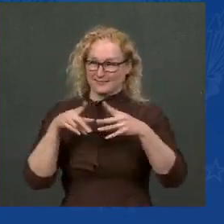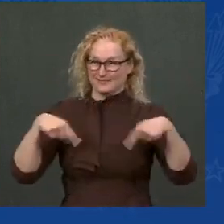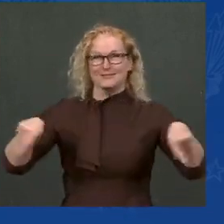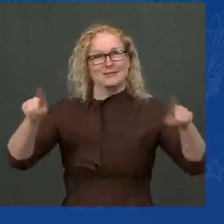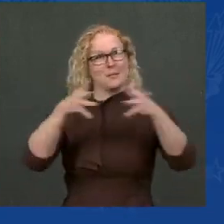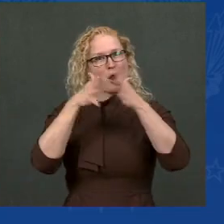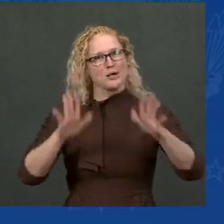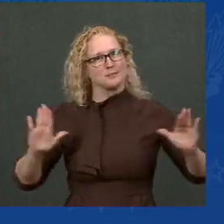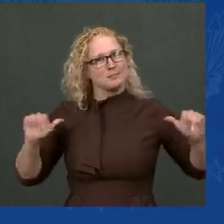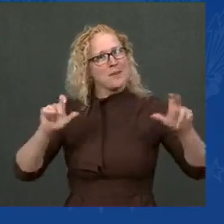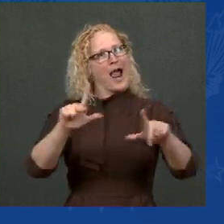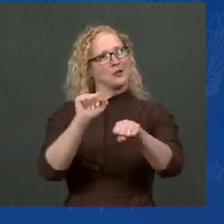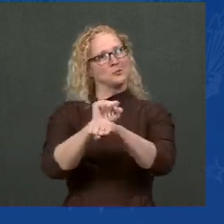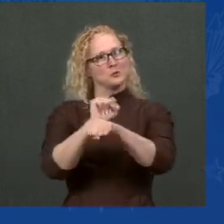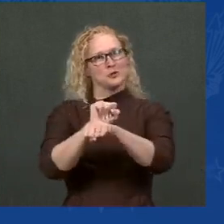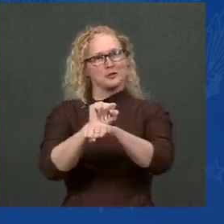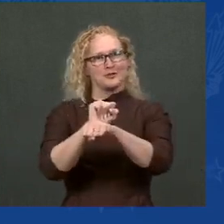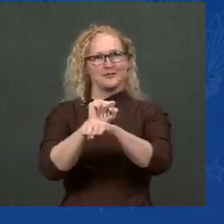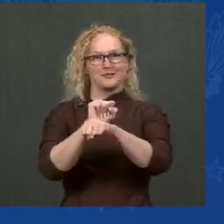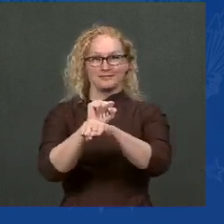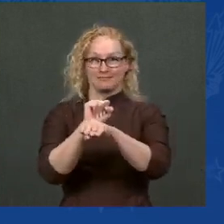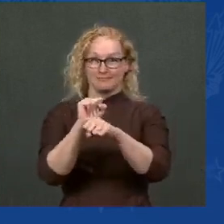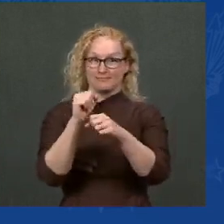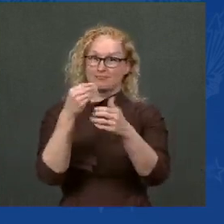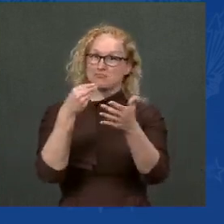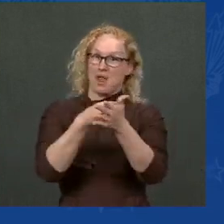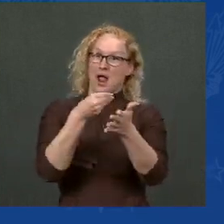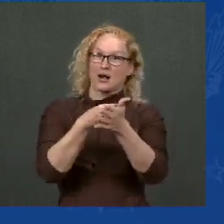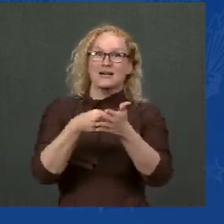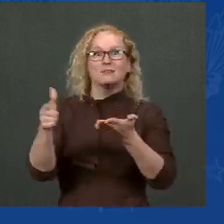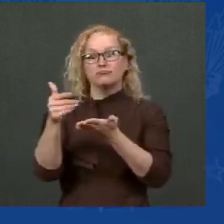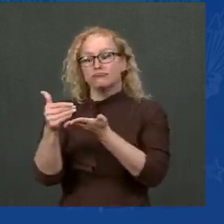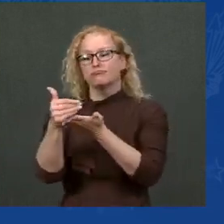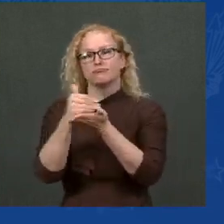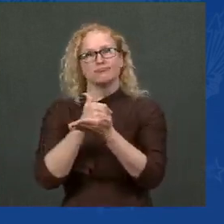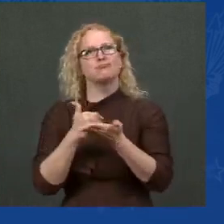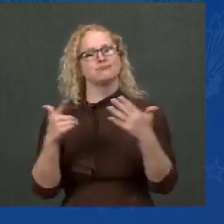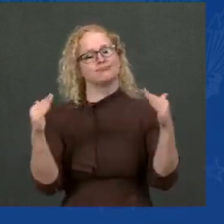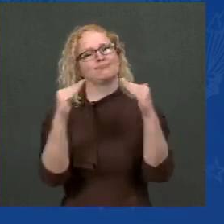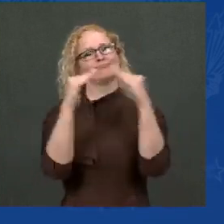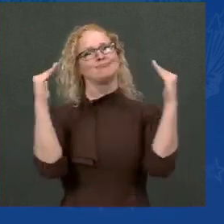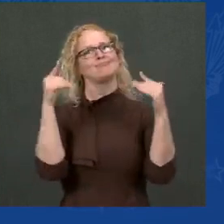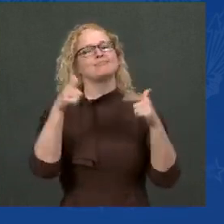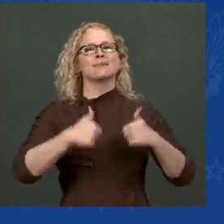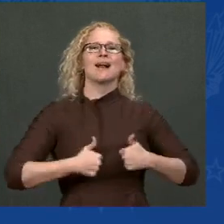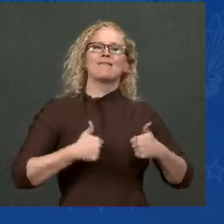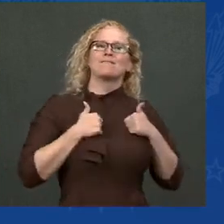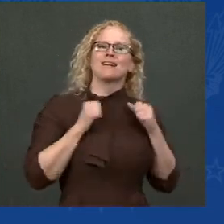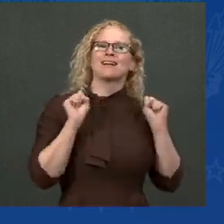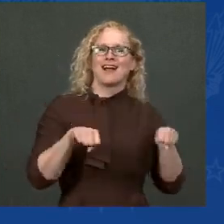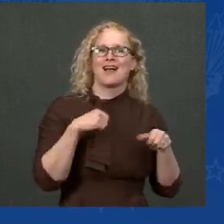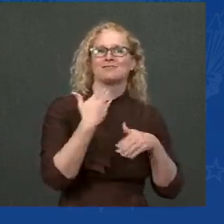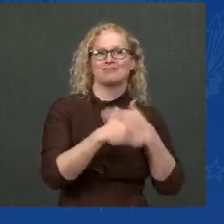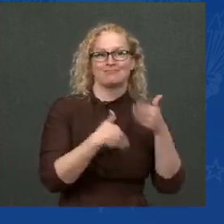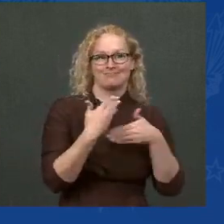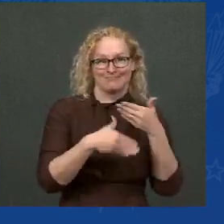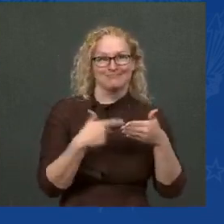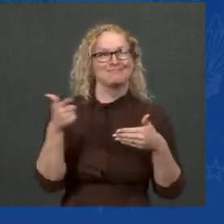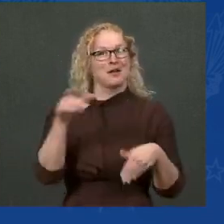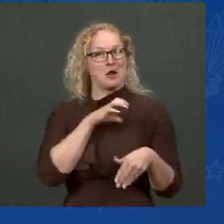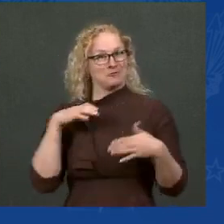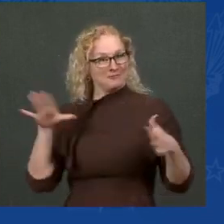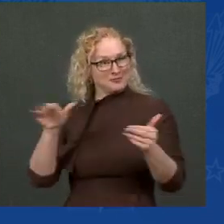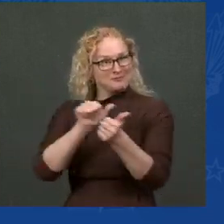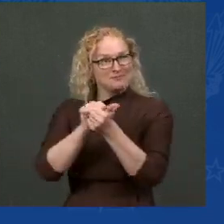work for more Americans. Thanks to the economic plan we put through in Congress earlier this year, and a successful vaccine